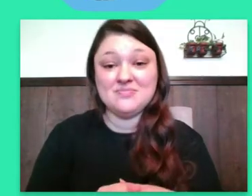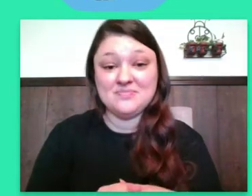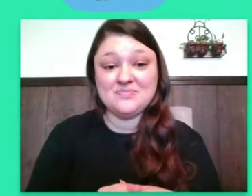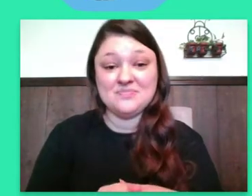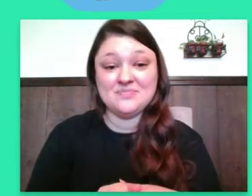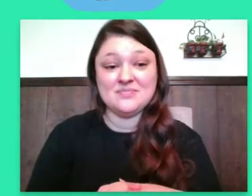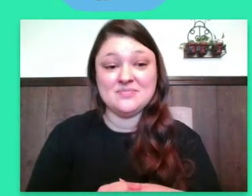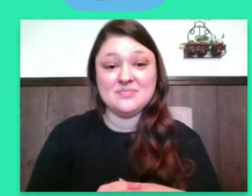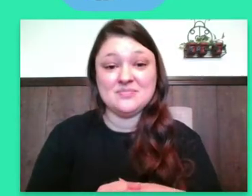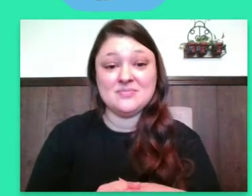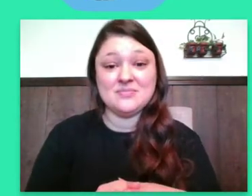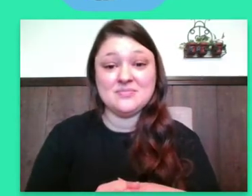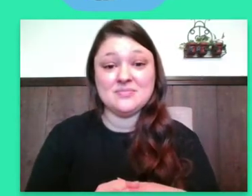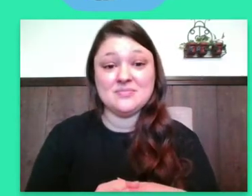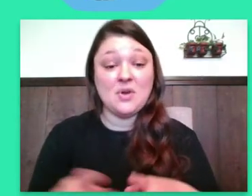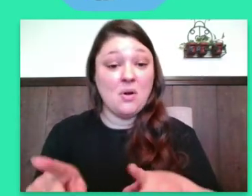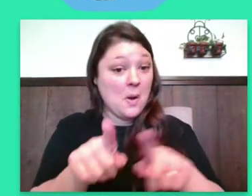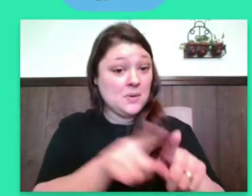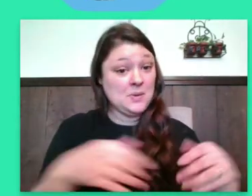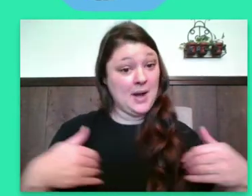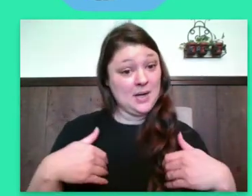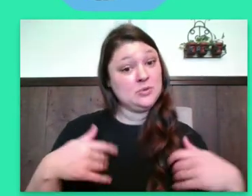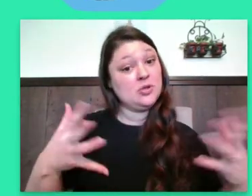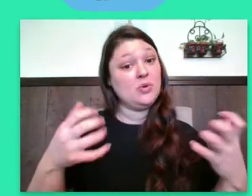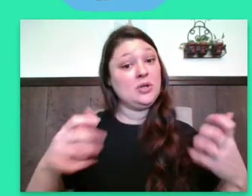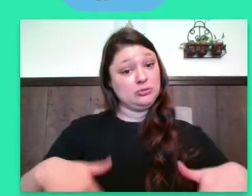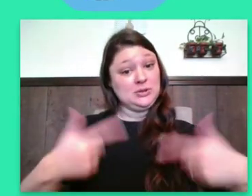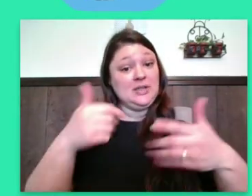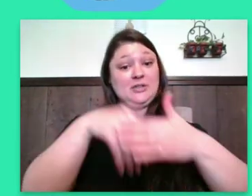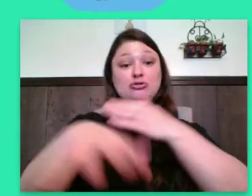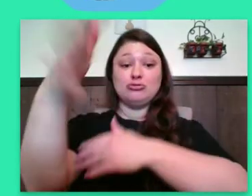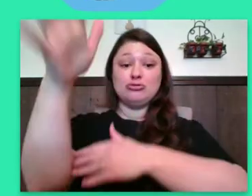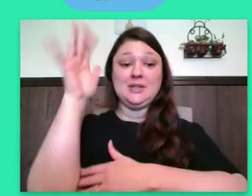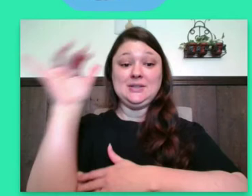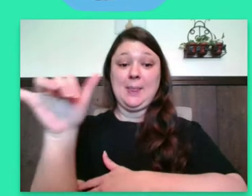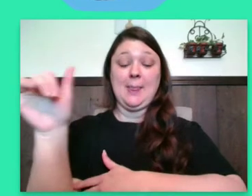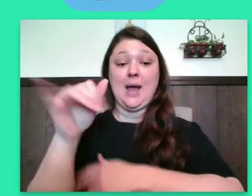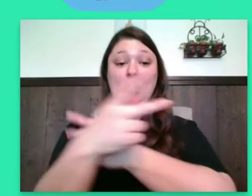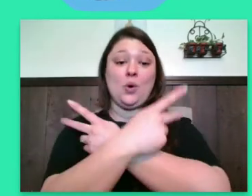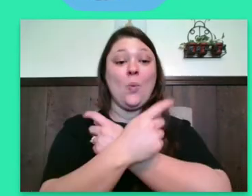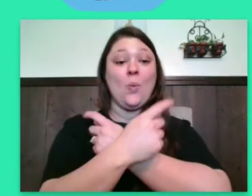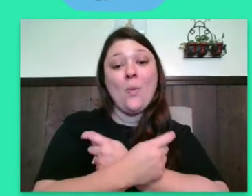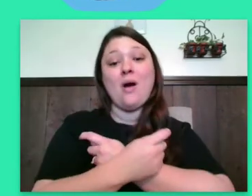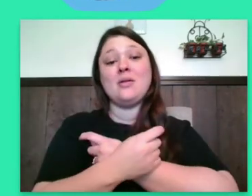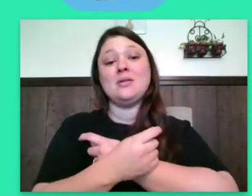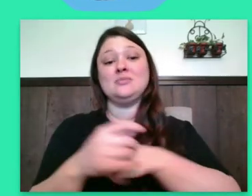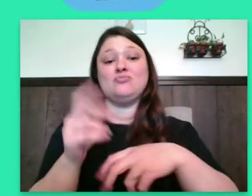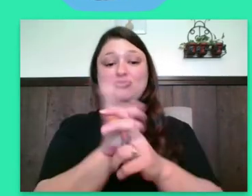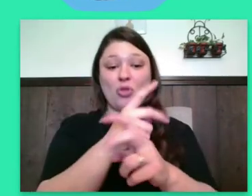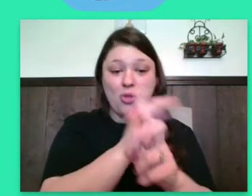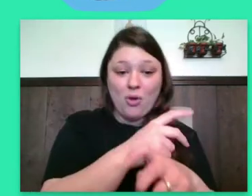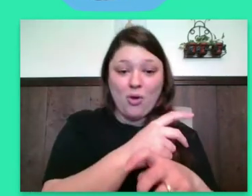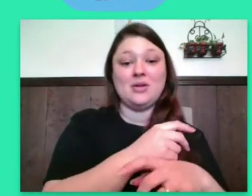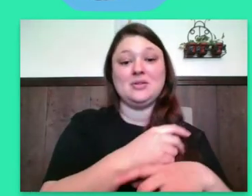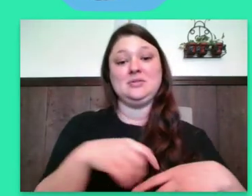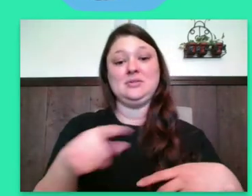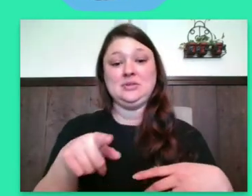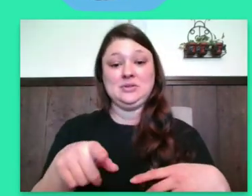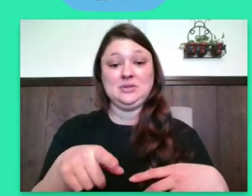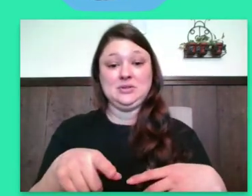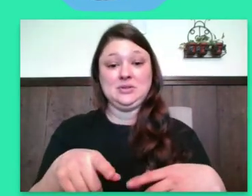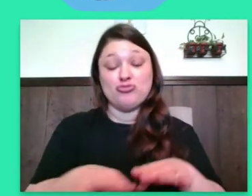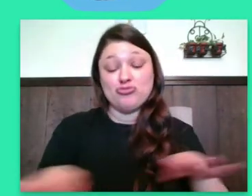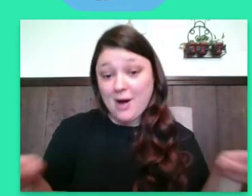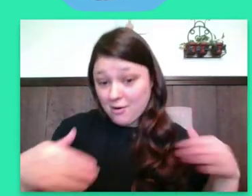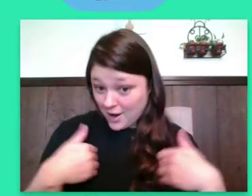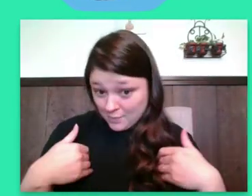As well as animals that like to be in the trees, like koalas and sloths. Or some ground animals like